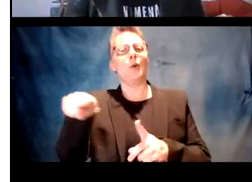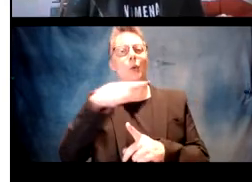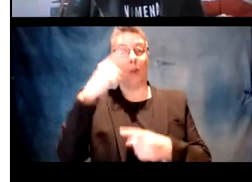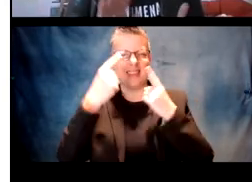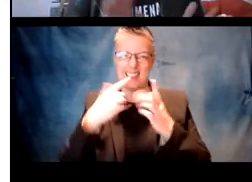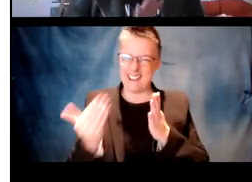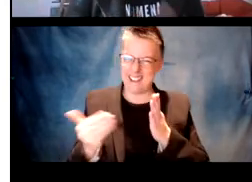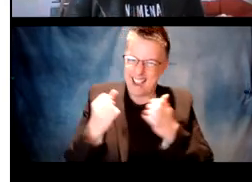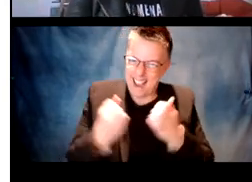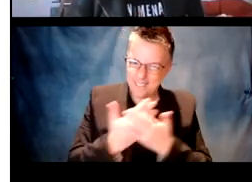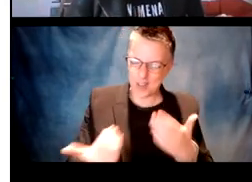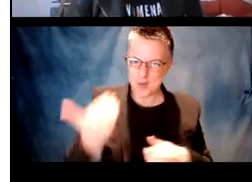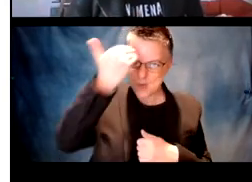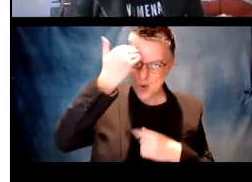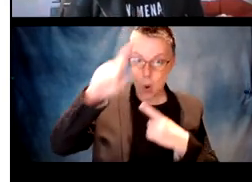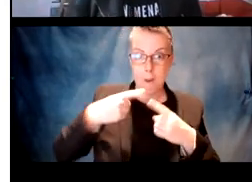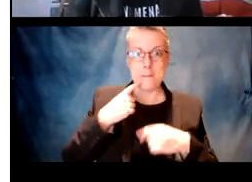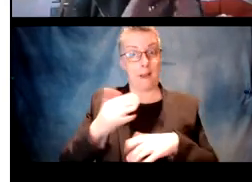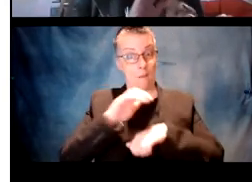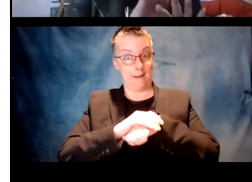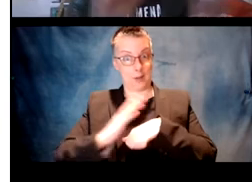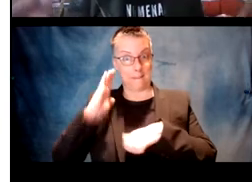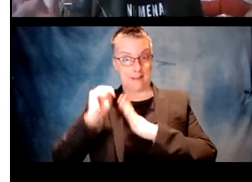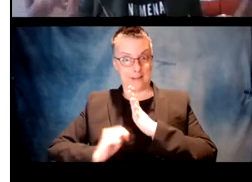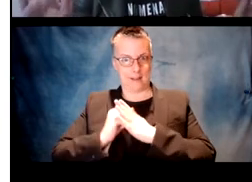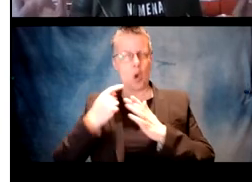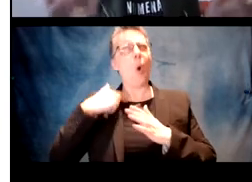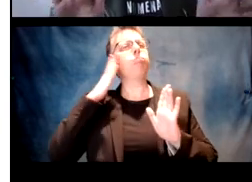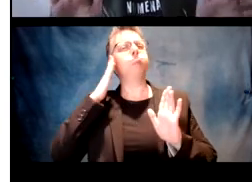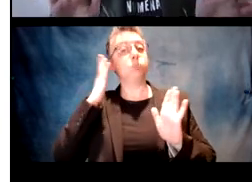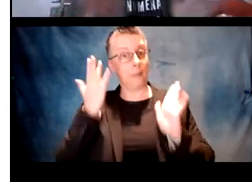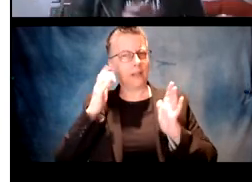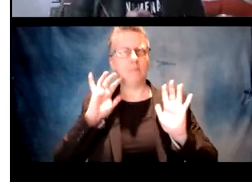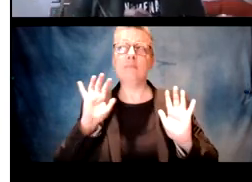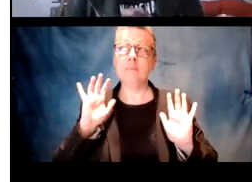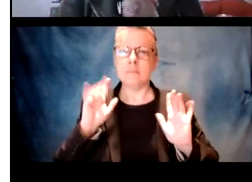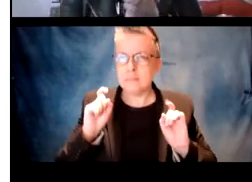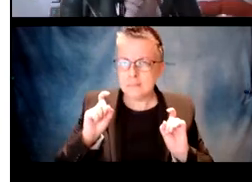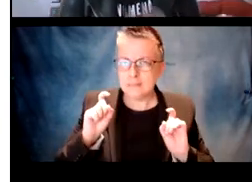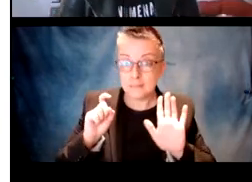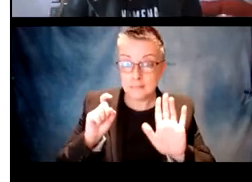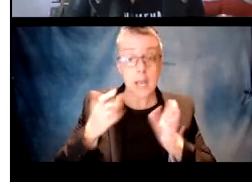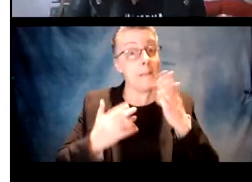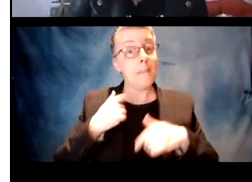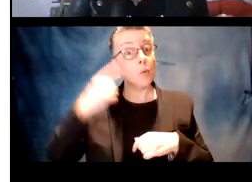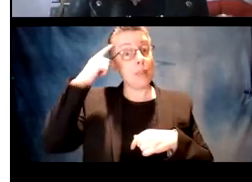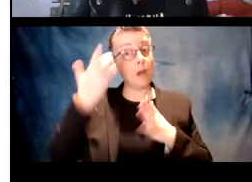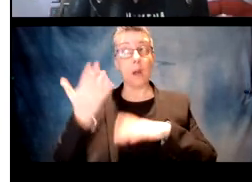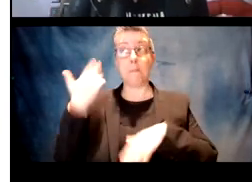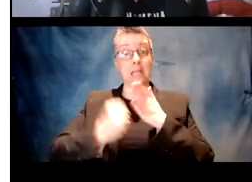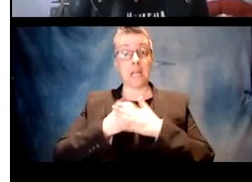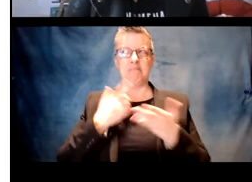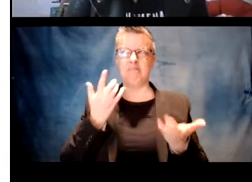Okay, so my goal for this talk is to make you rethink everything you know, or think you know about the English past tense.